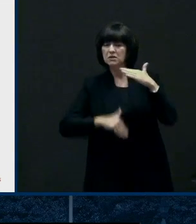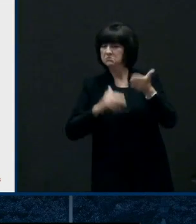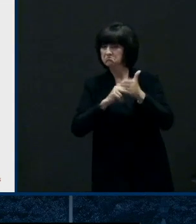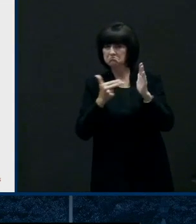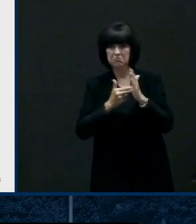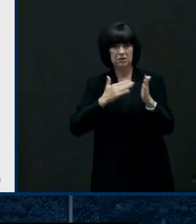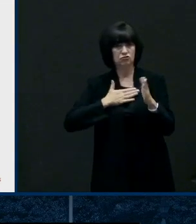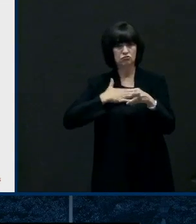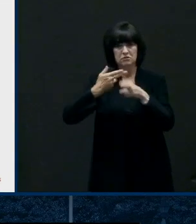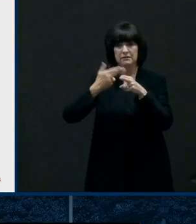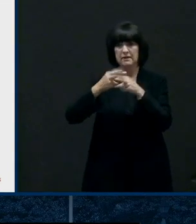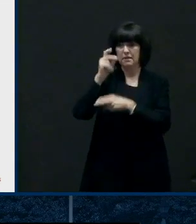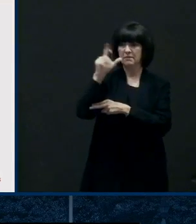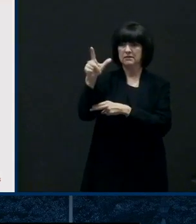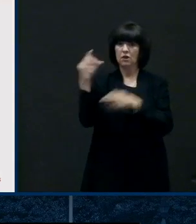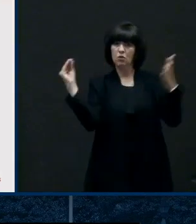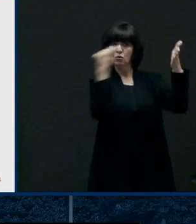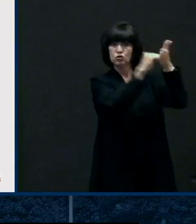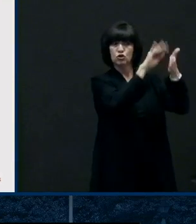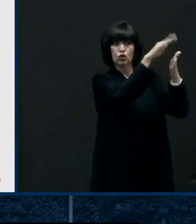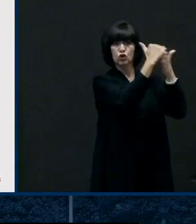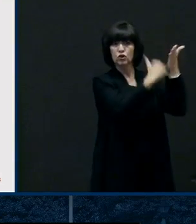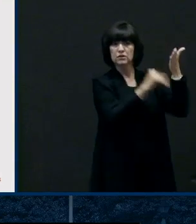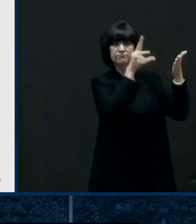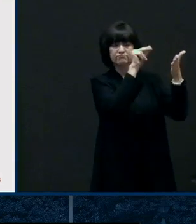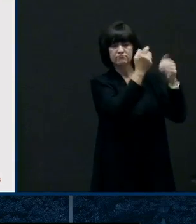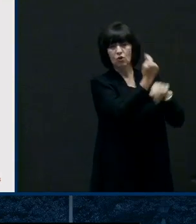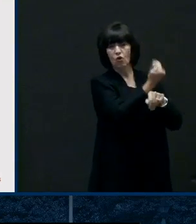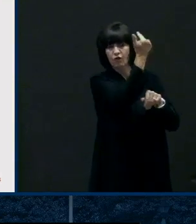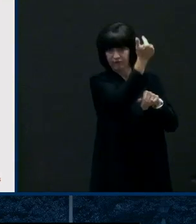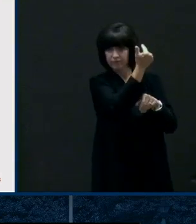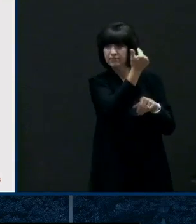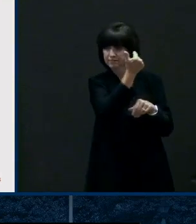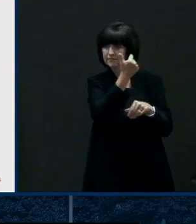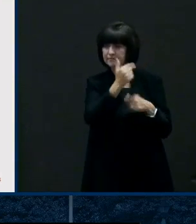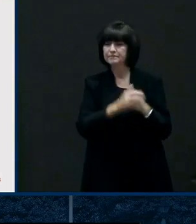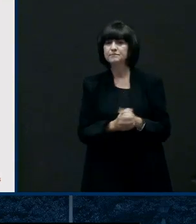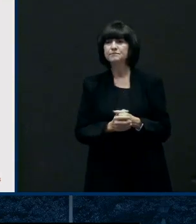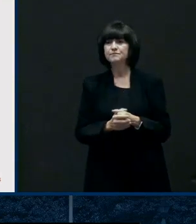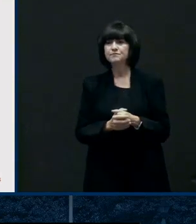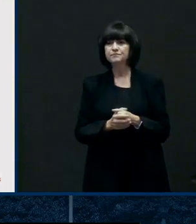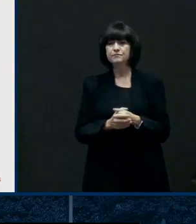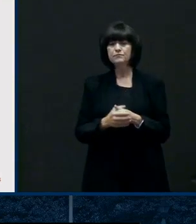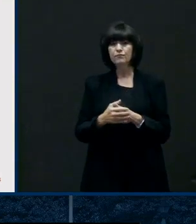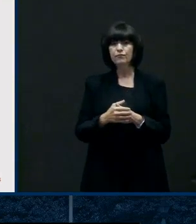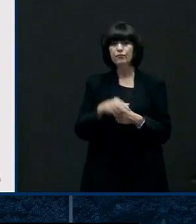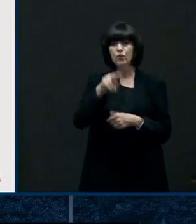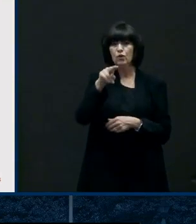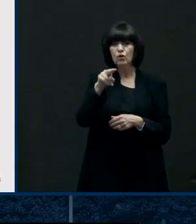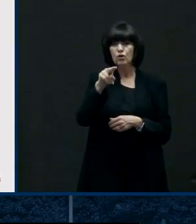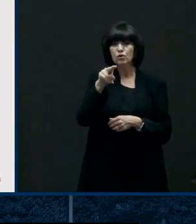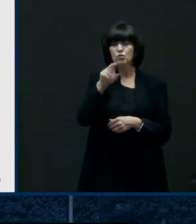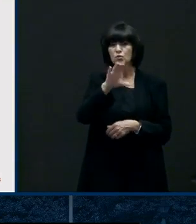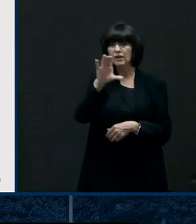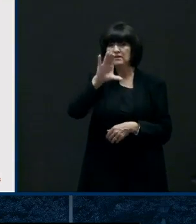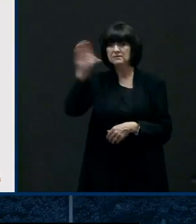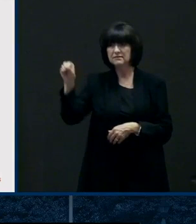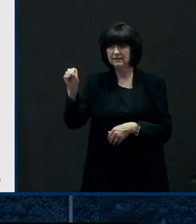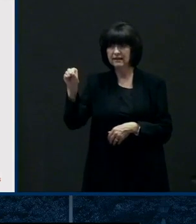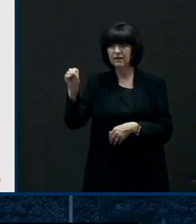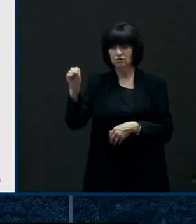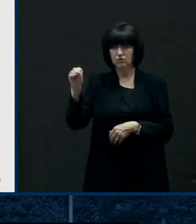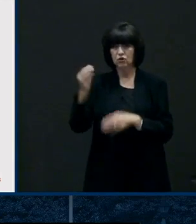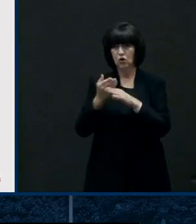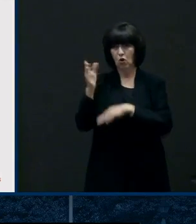once again off the lists in our surrounding states. Seventy two hundred uh new cases uh or cases overall